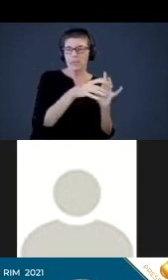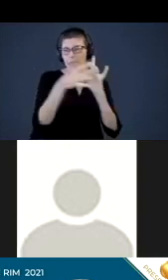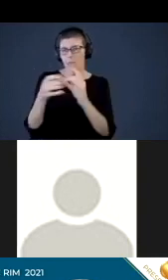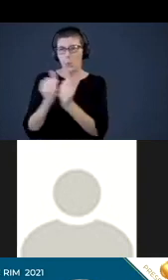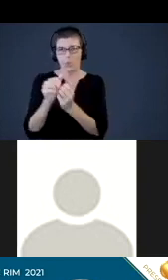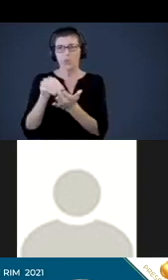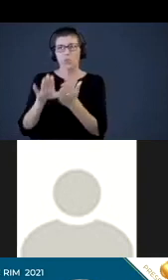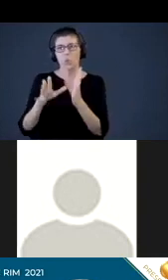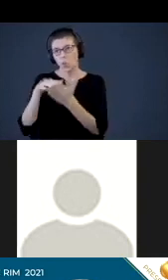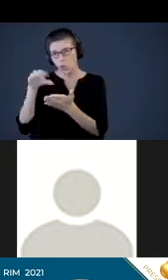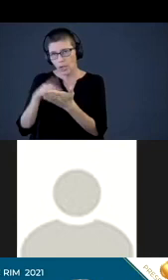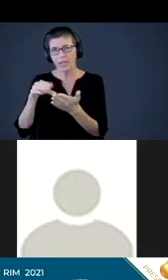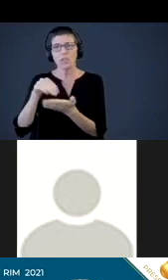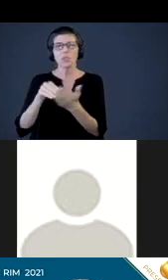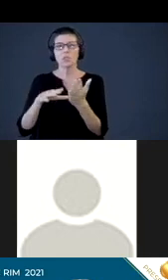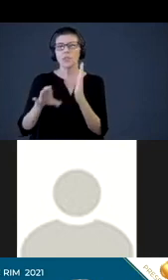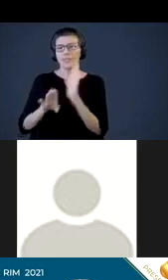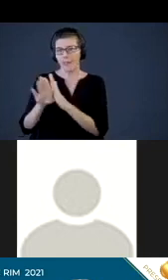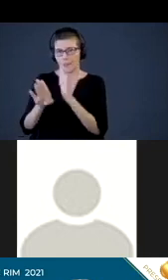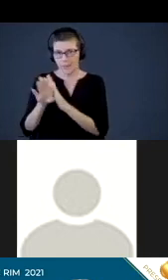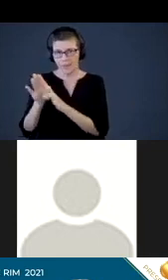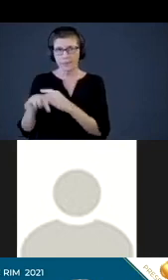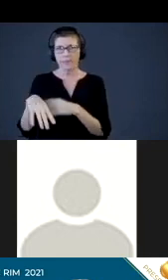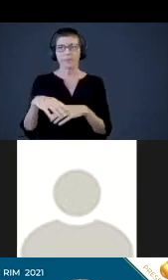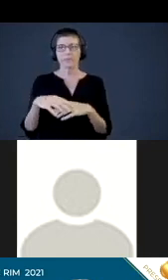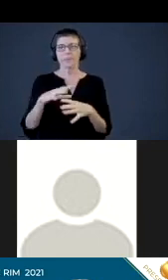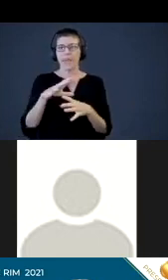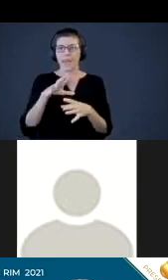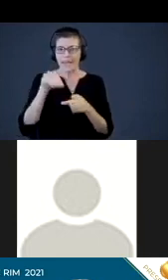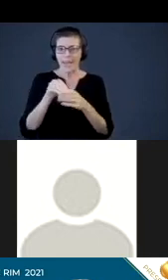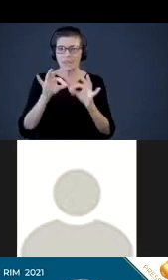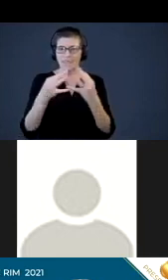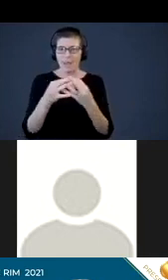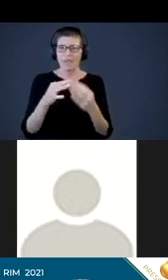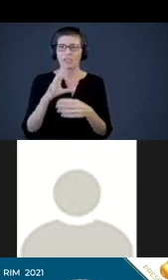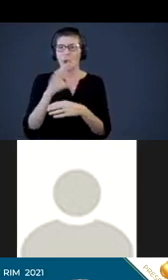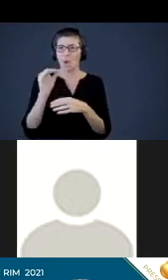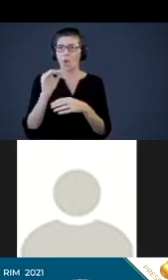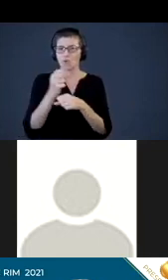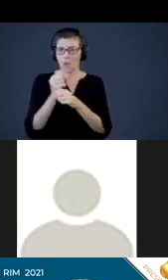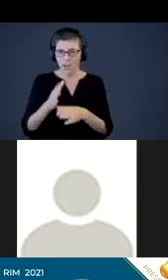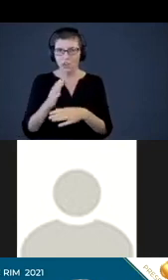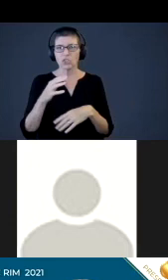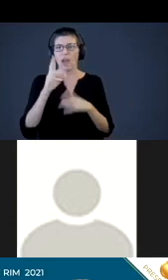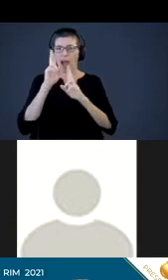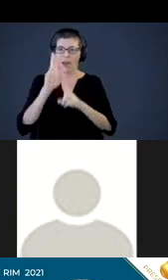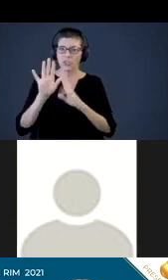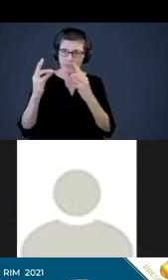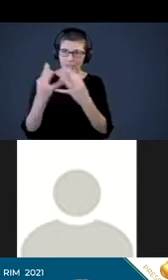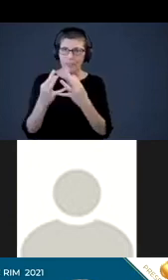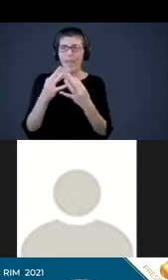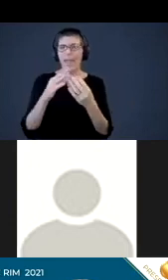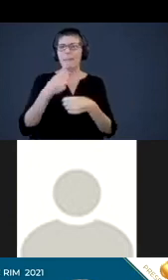and development. Engage families as co-creators, honors families assets, and create a welcoming culture.